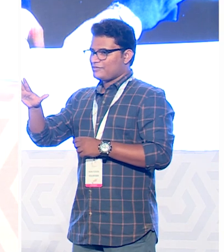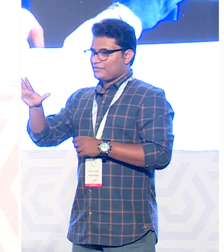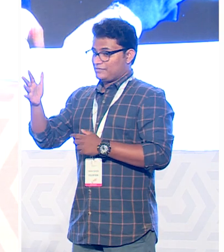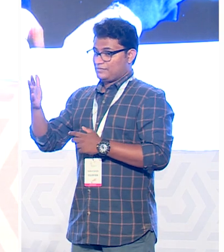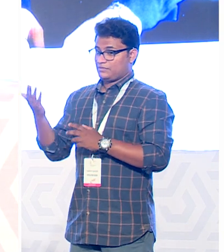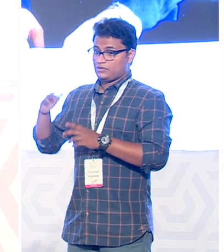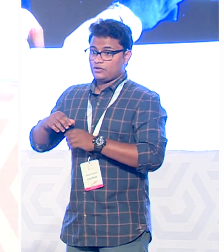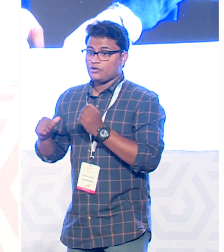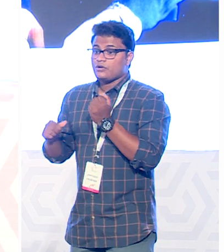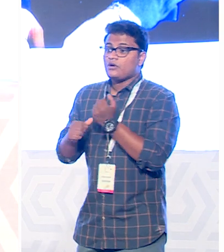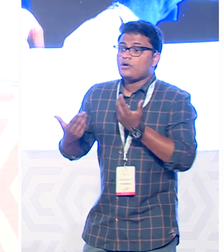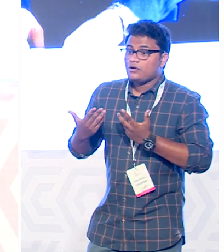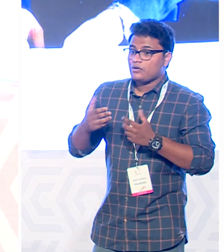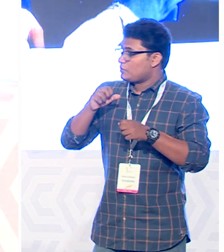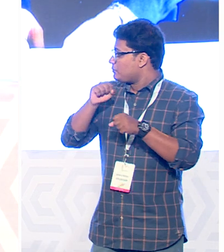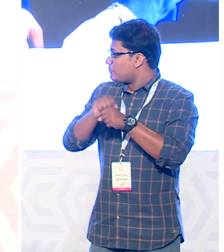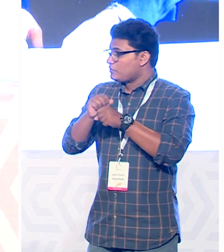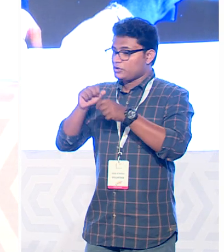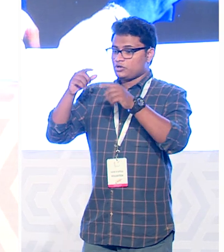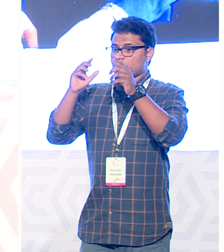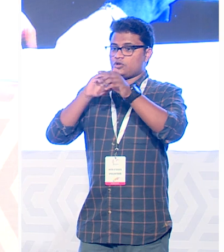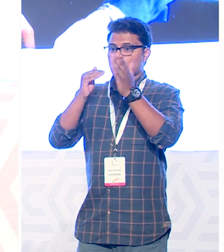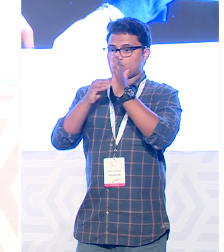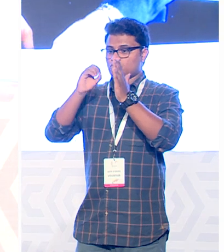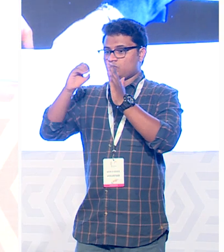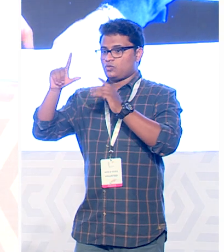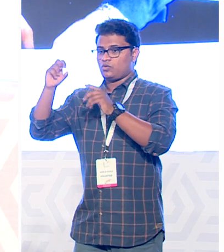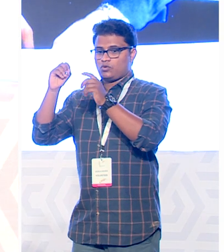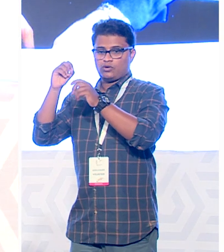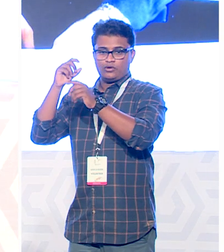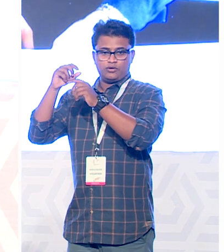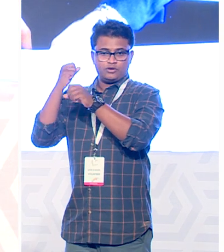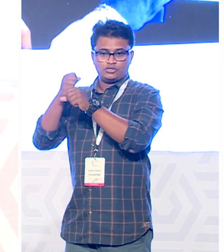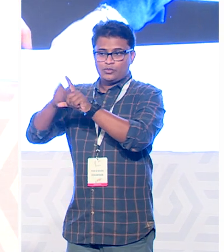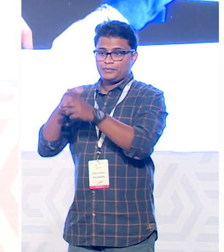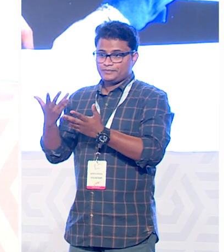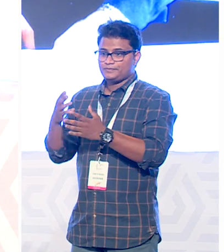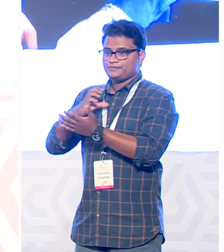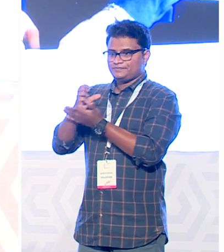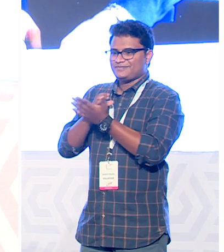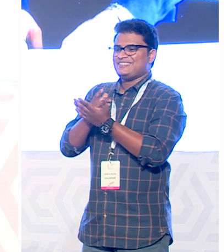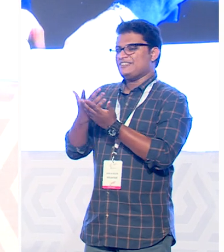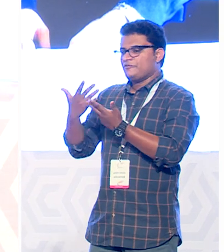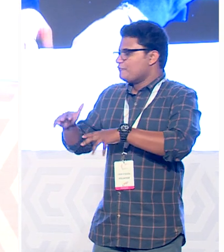assistant professor of zoology at a college called New College in Chennai